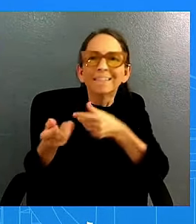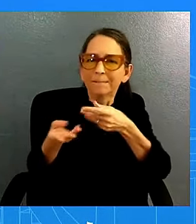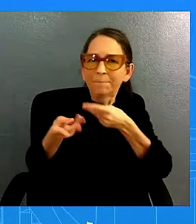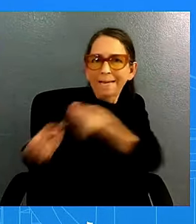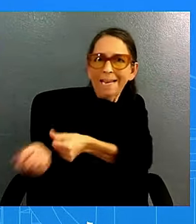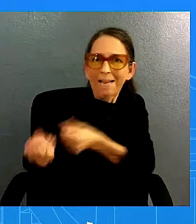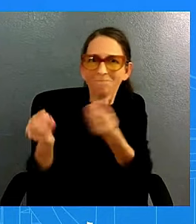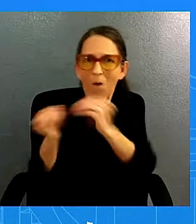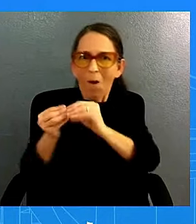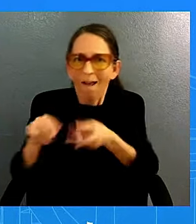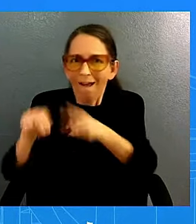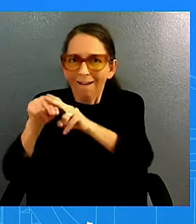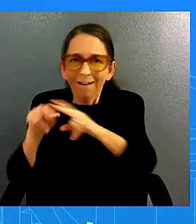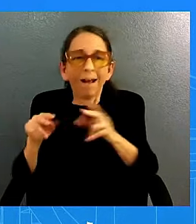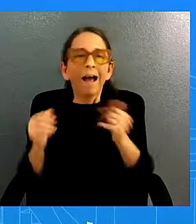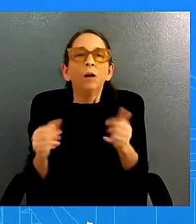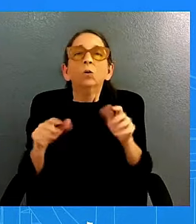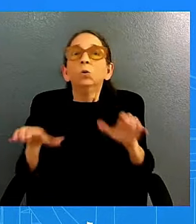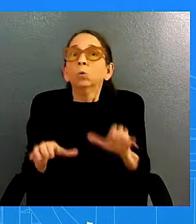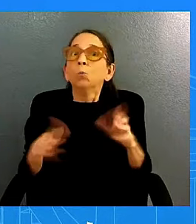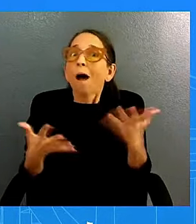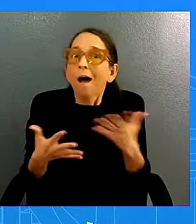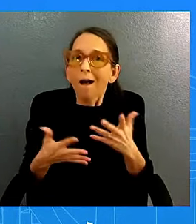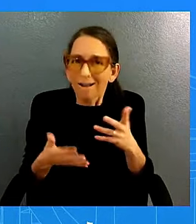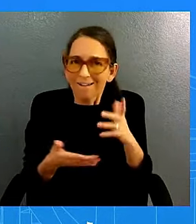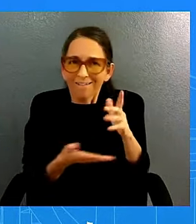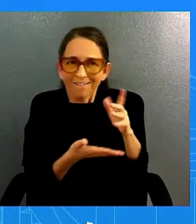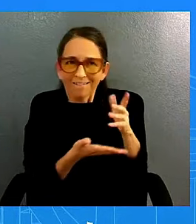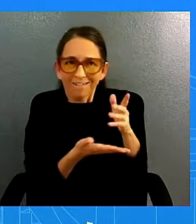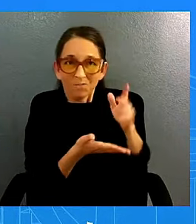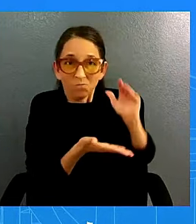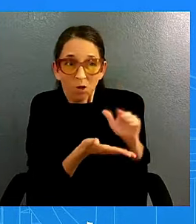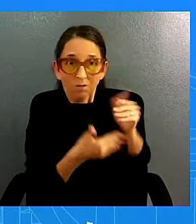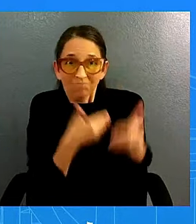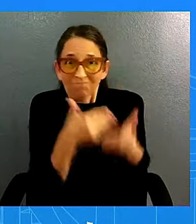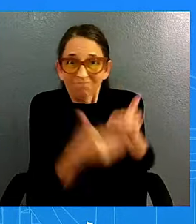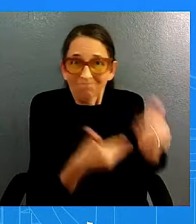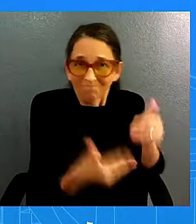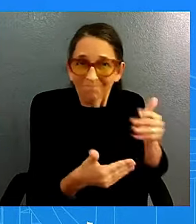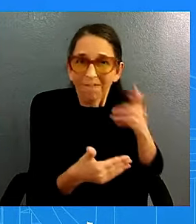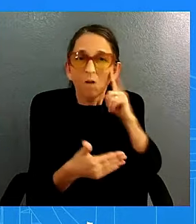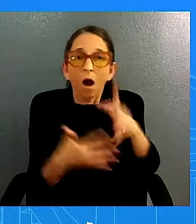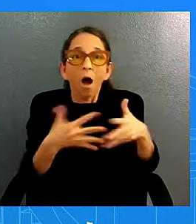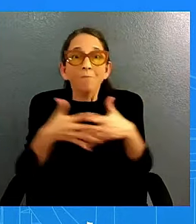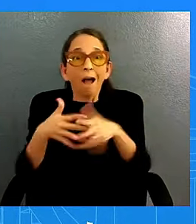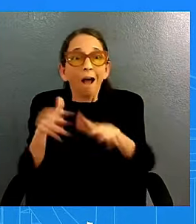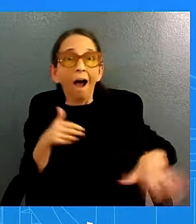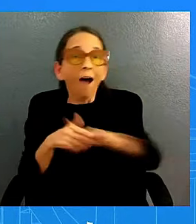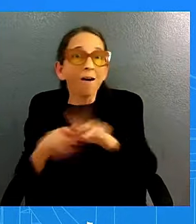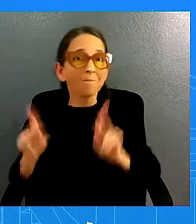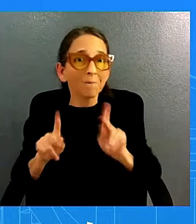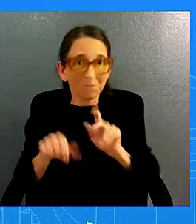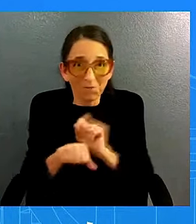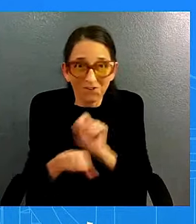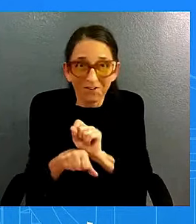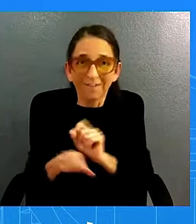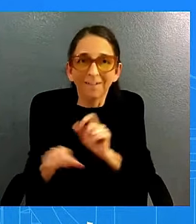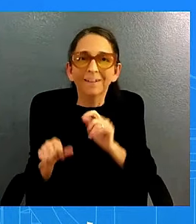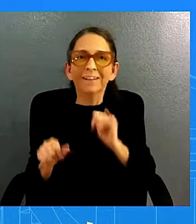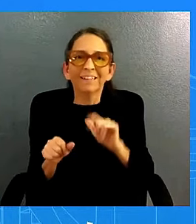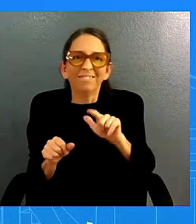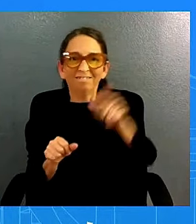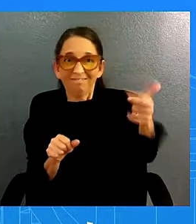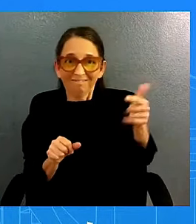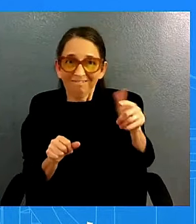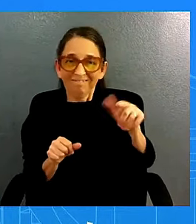american workers have made with that i will turn it over to jared bernstein who is back uh chair of the council of economic